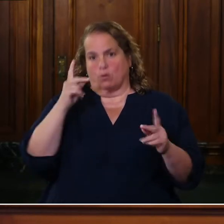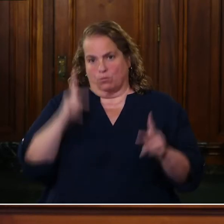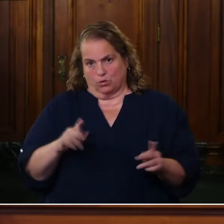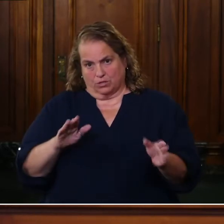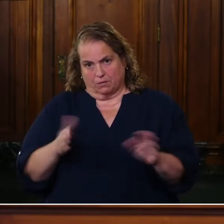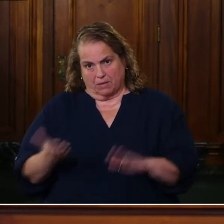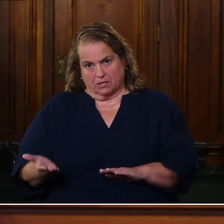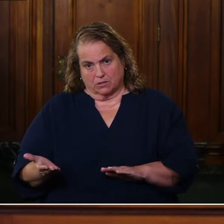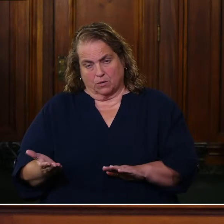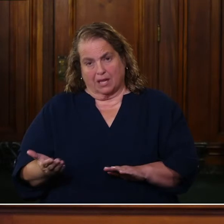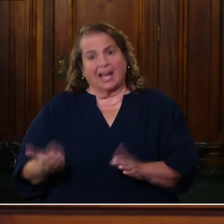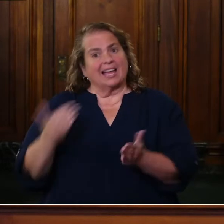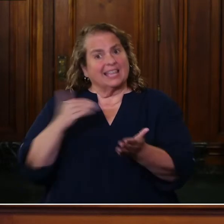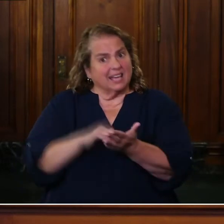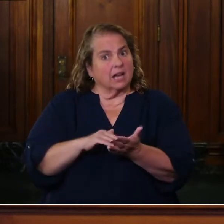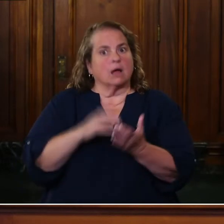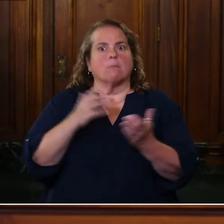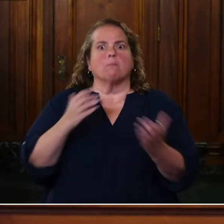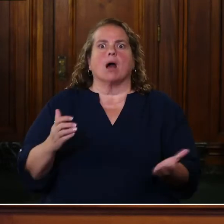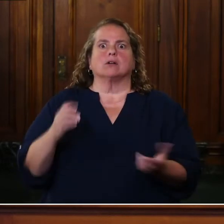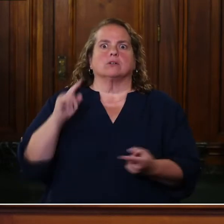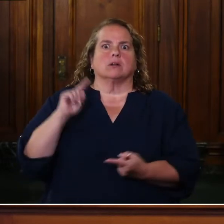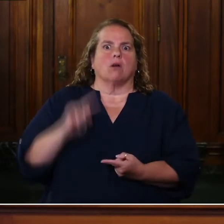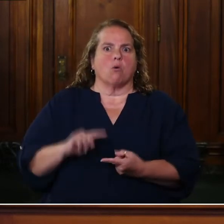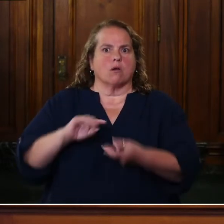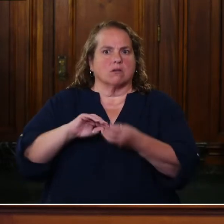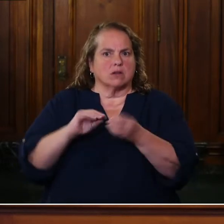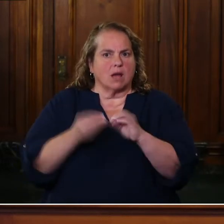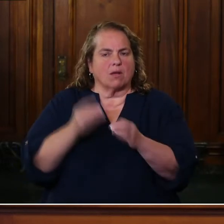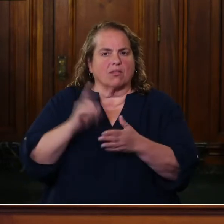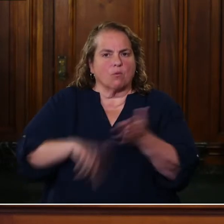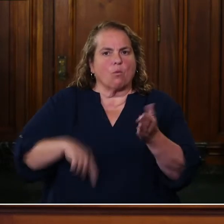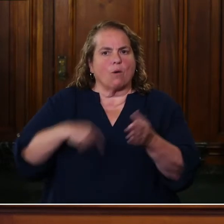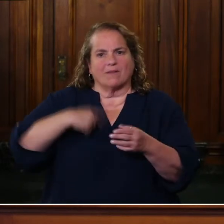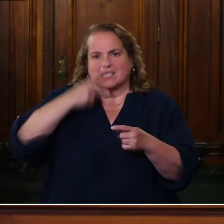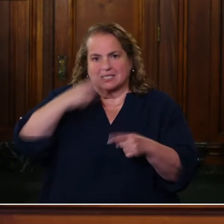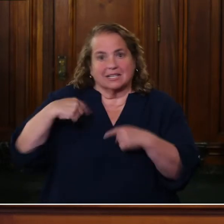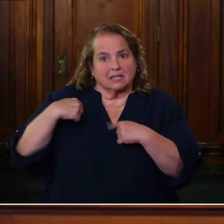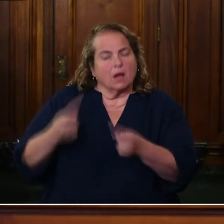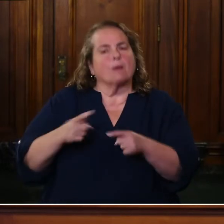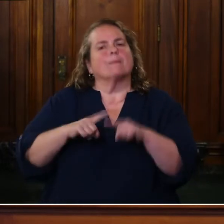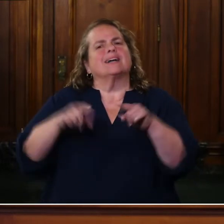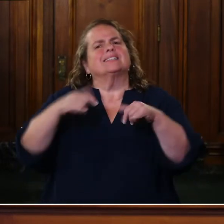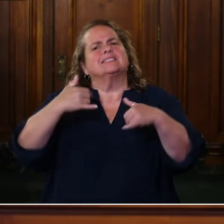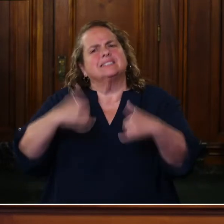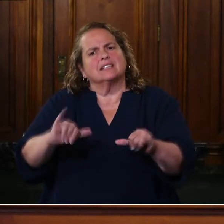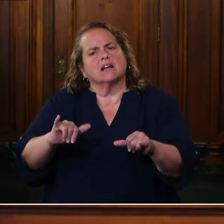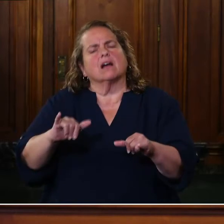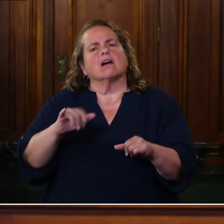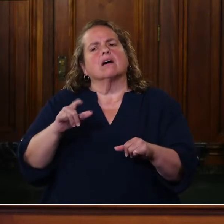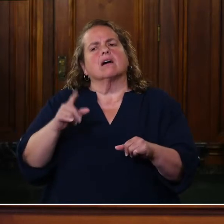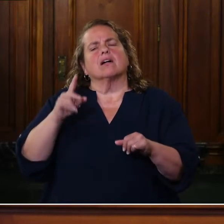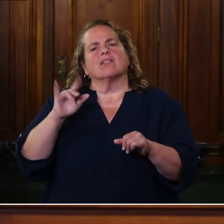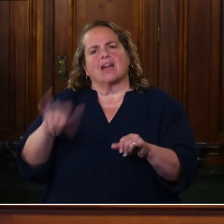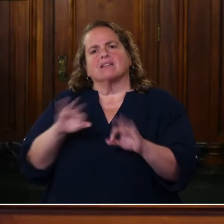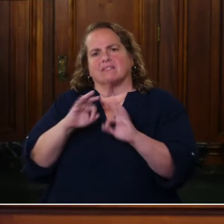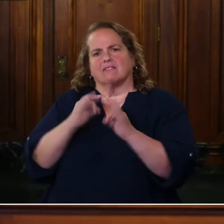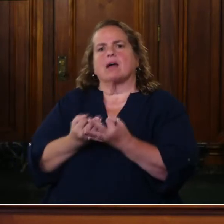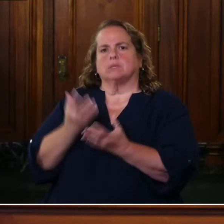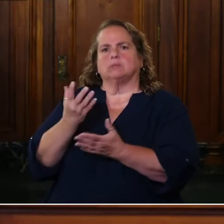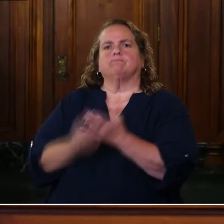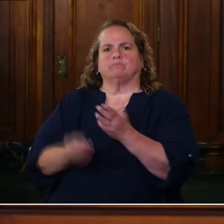which again is so much lower than what we've been seeing. But again, it's a loss for that family,